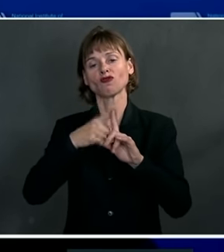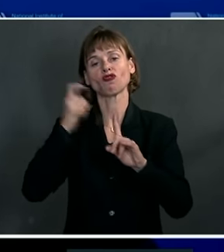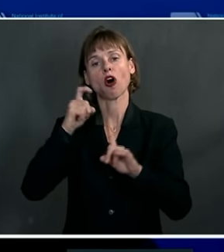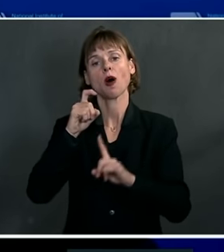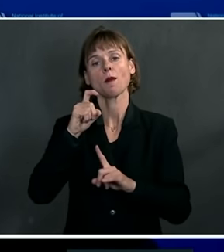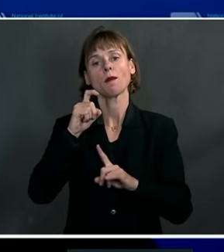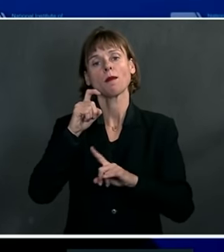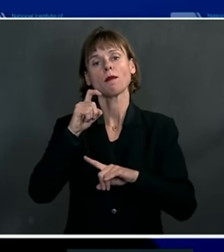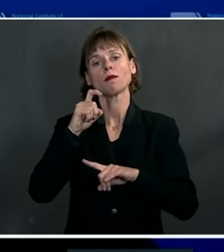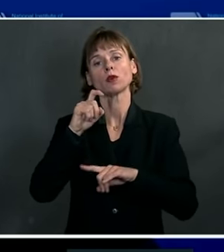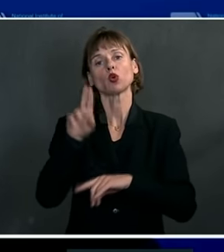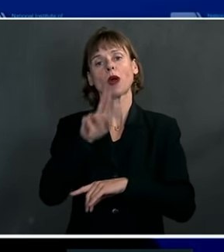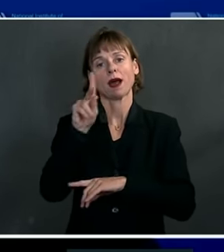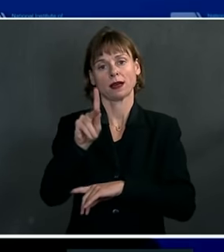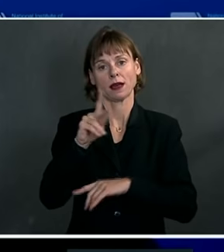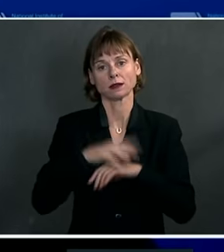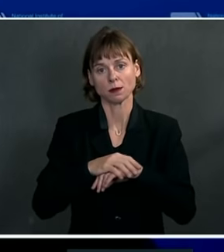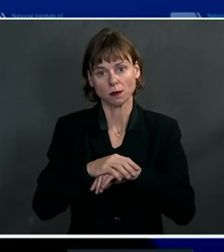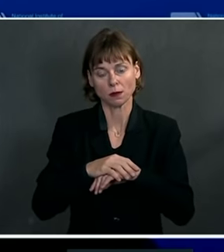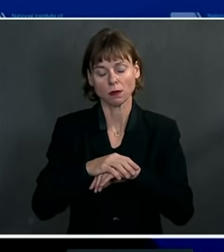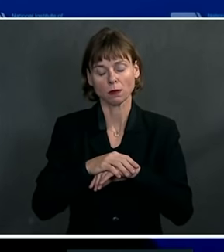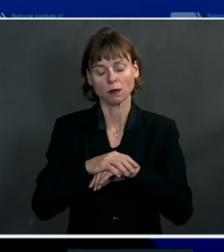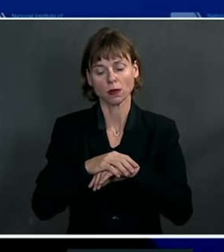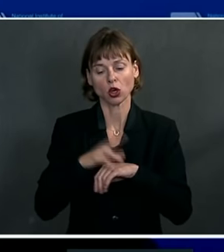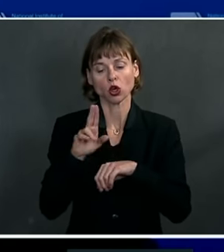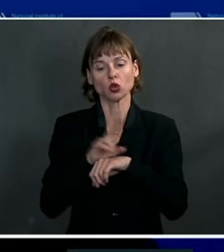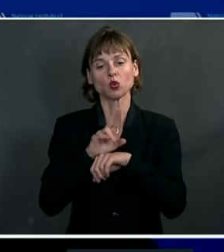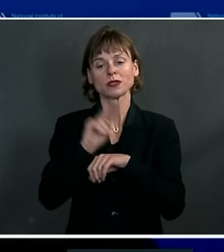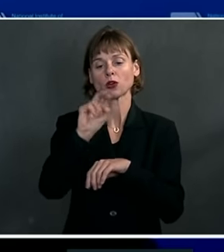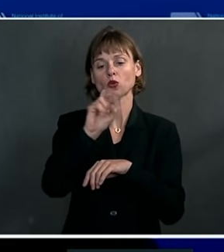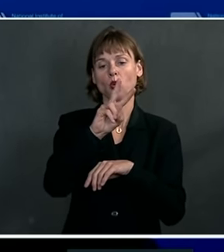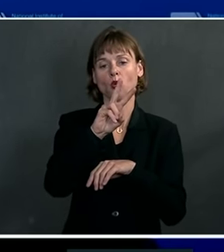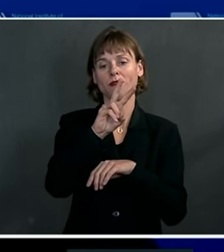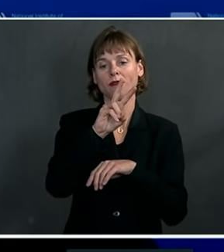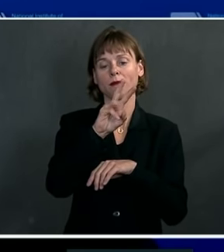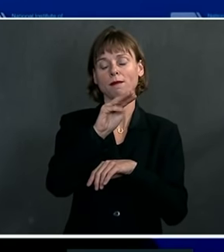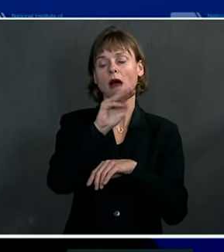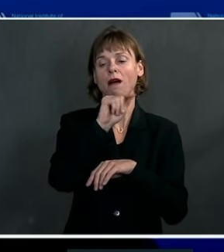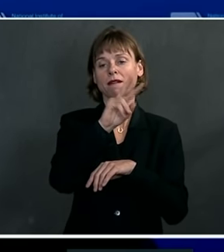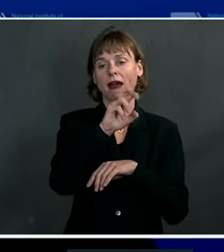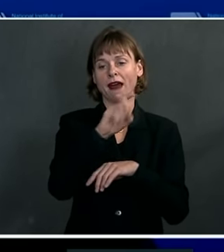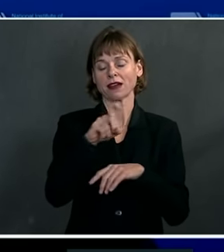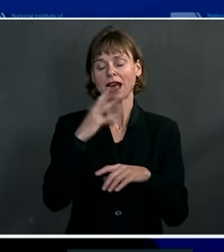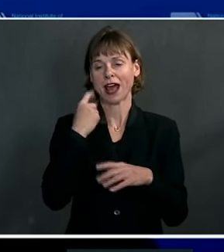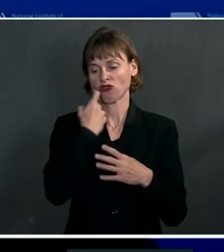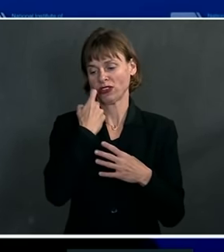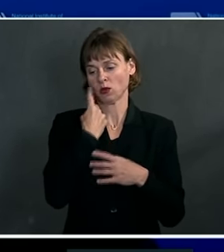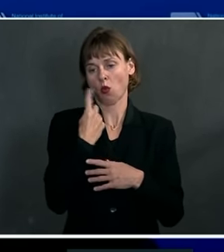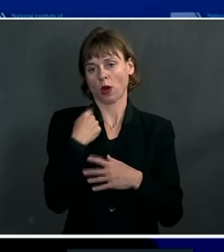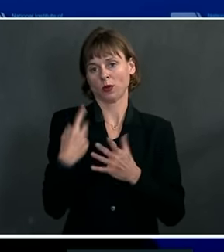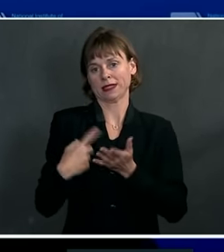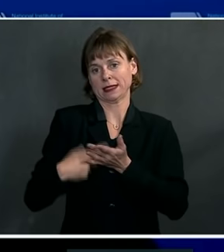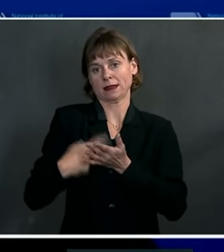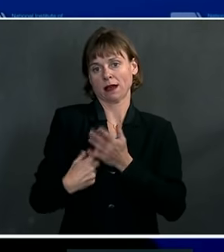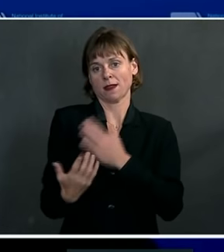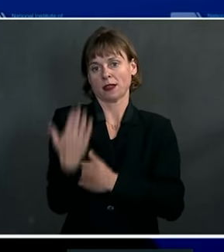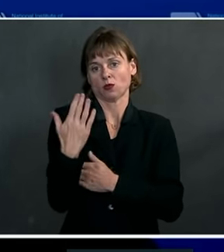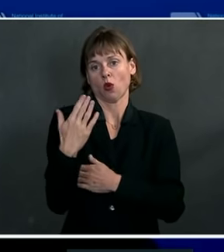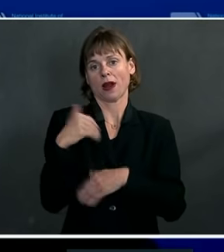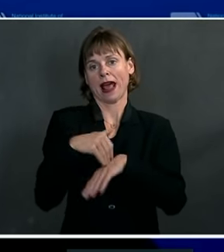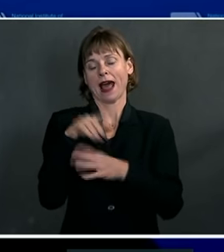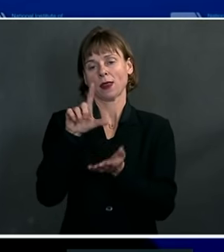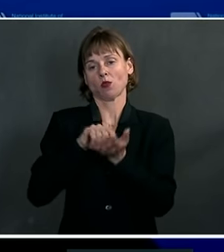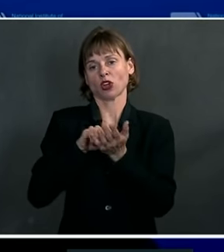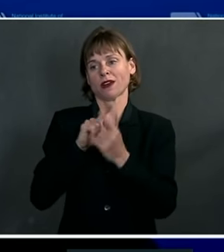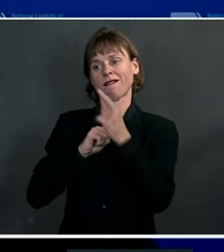using from the company Novavax. And the other one that we discussed this morning at a press conference at the